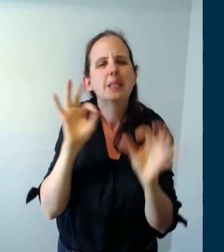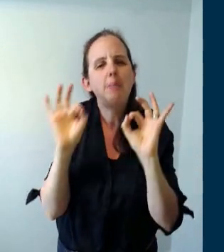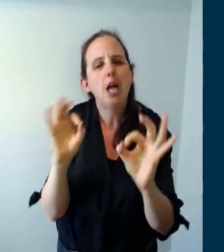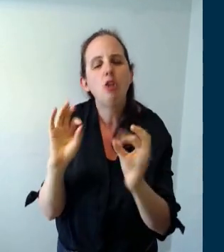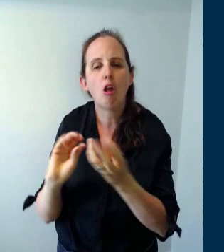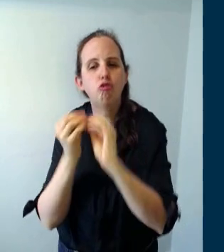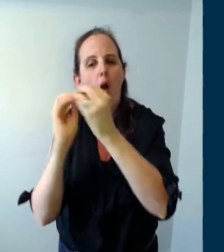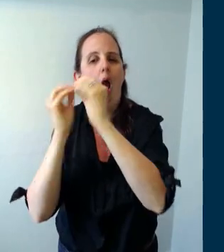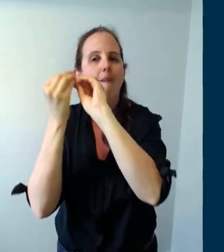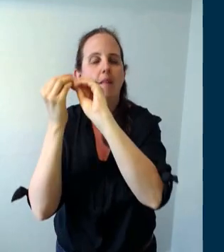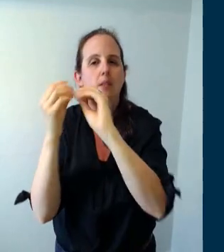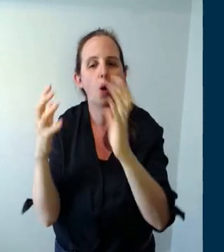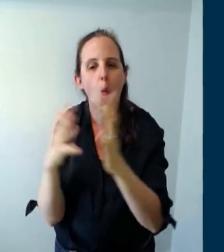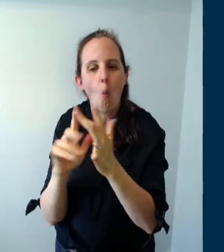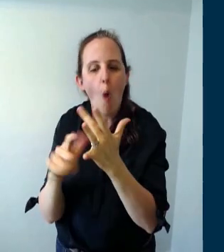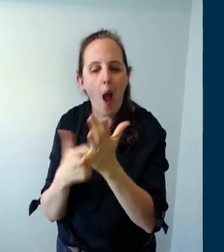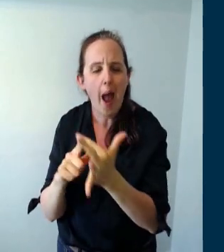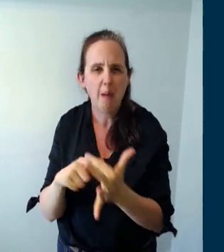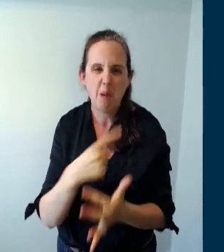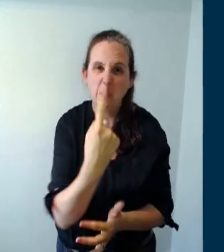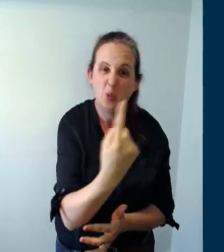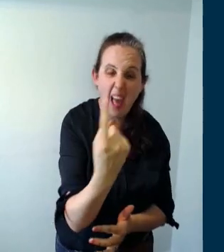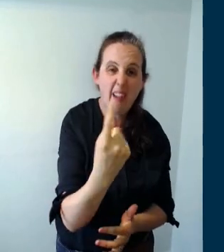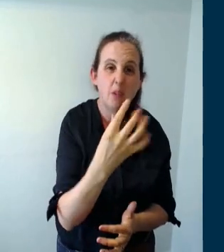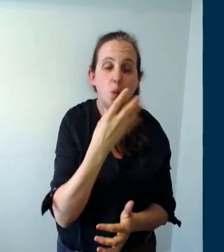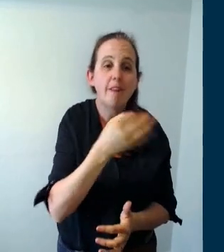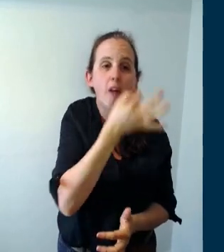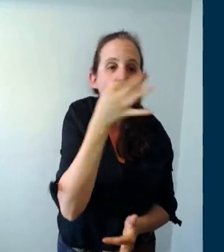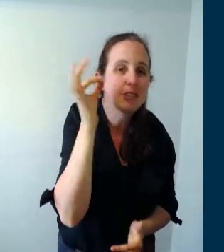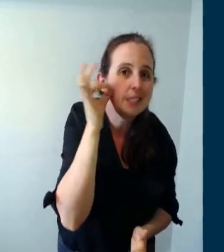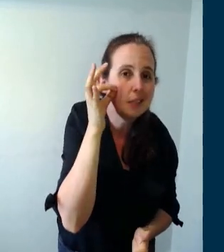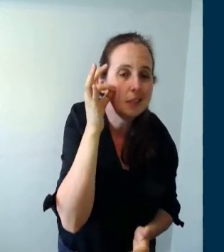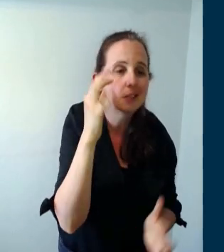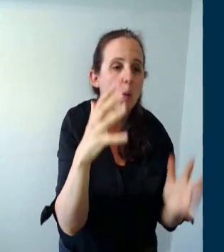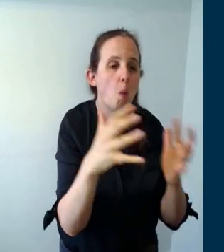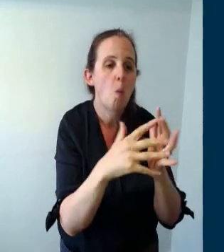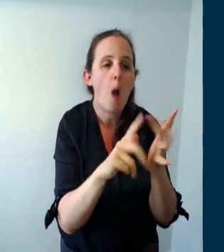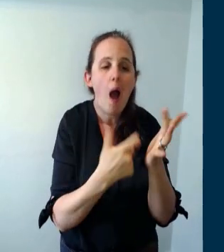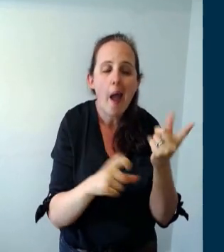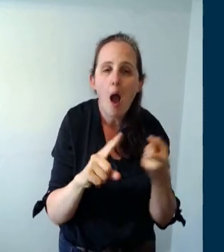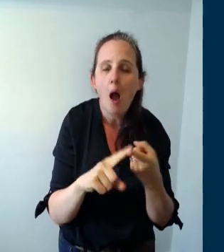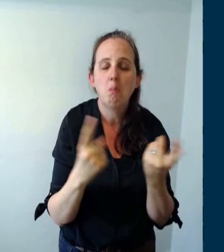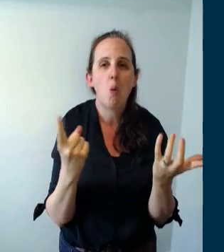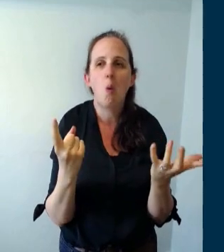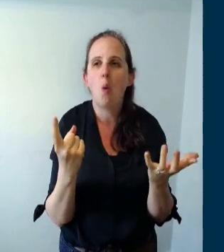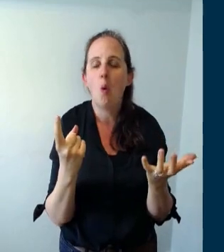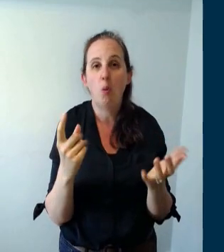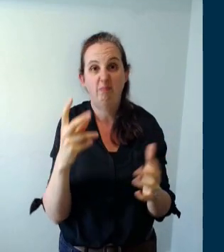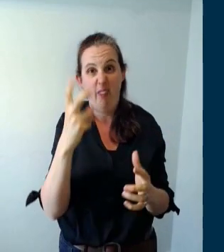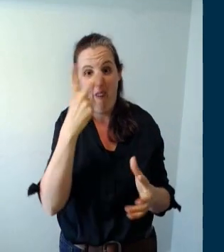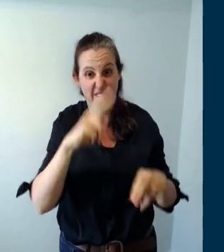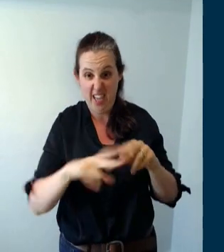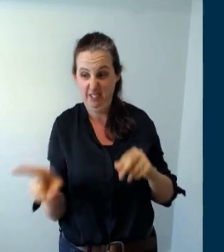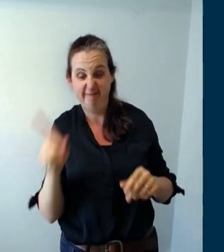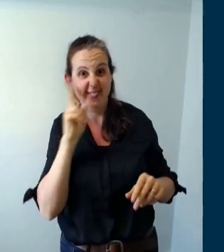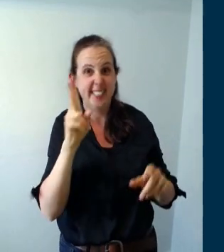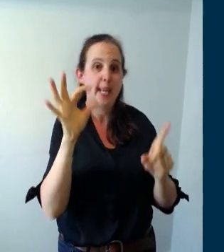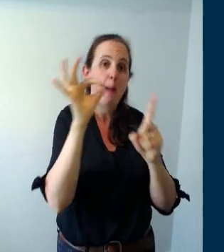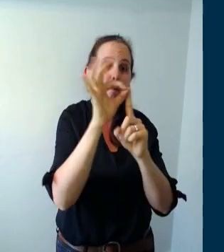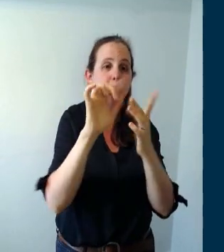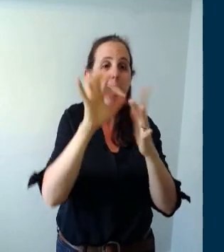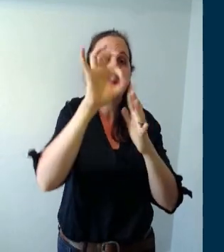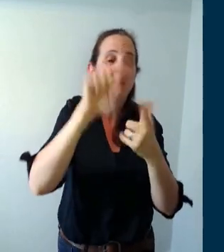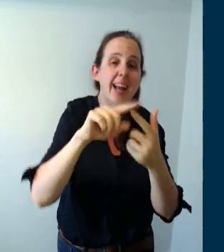you may have florist's wire you may have trusty pipe cleaners or